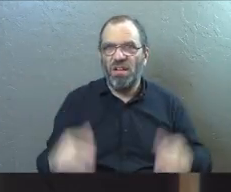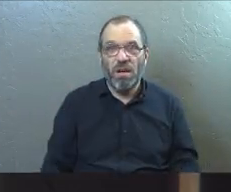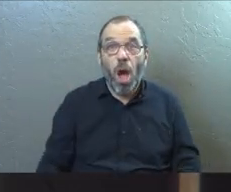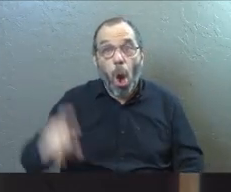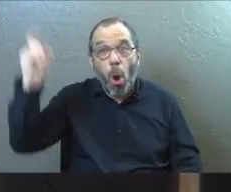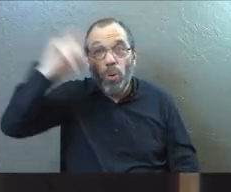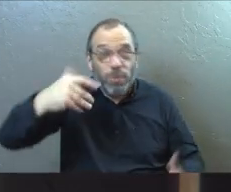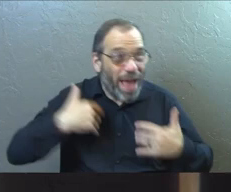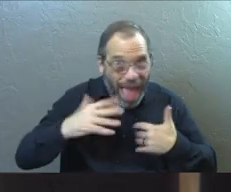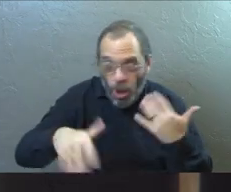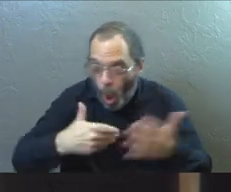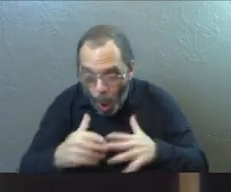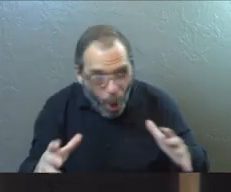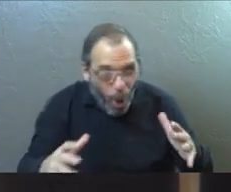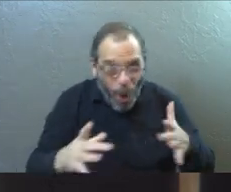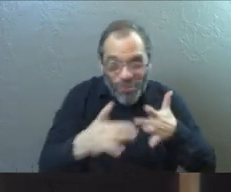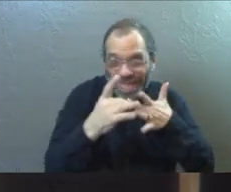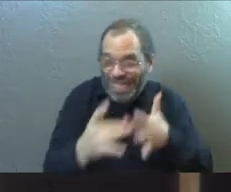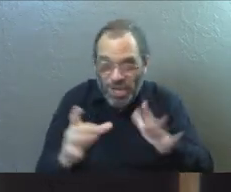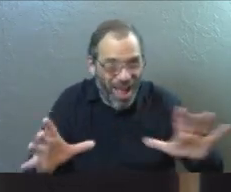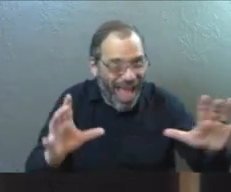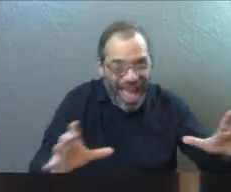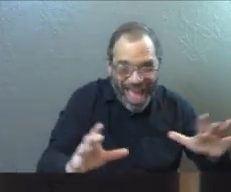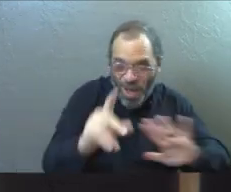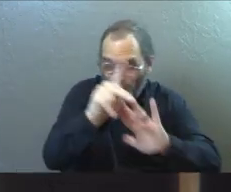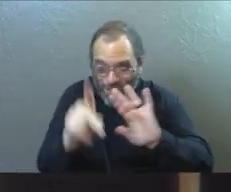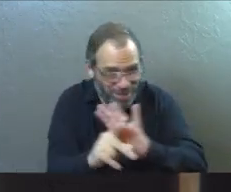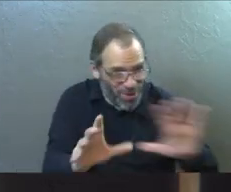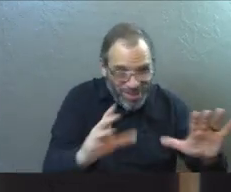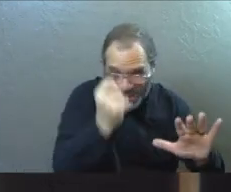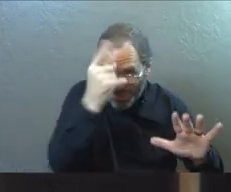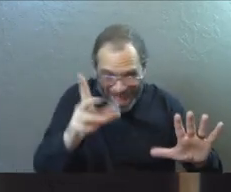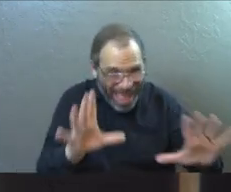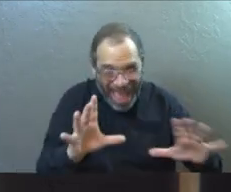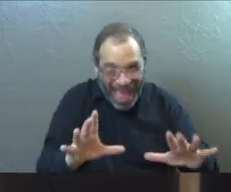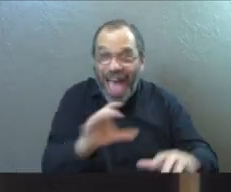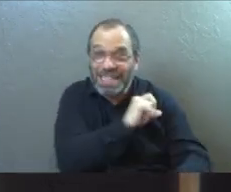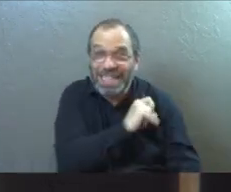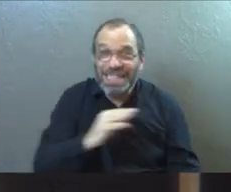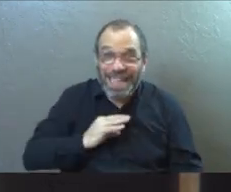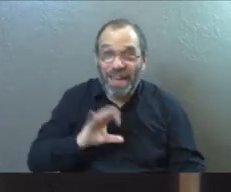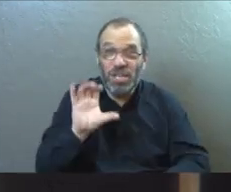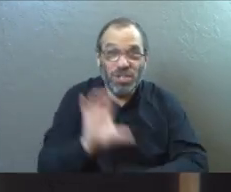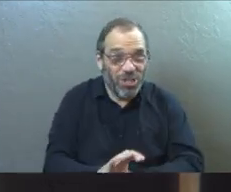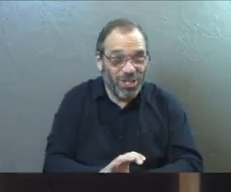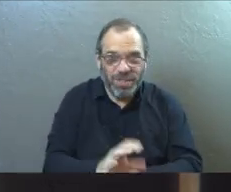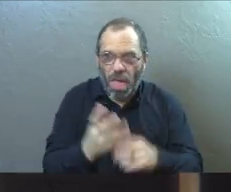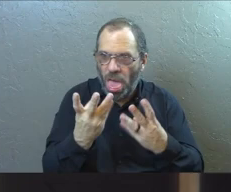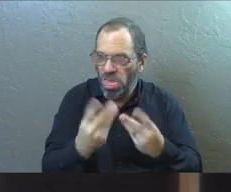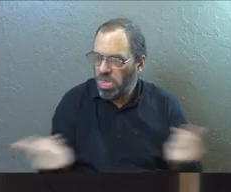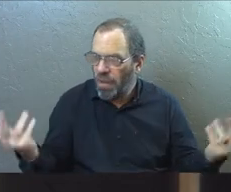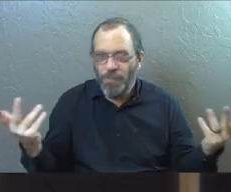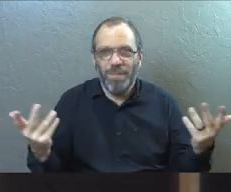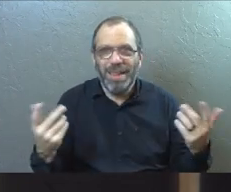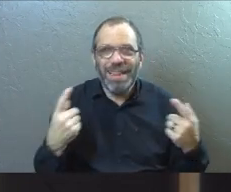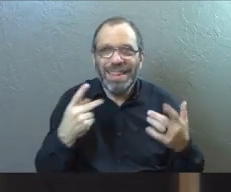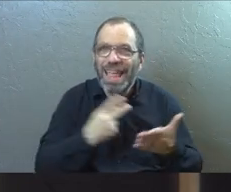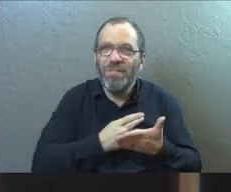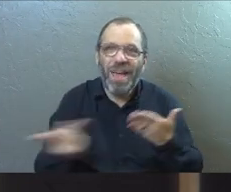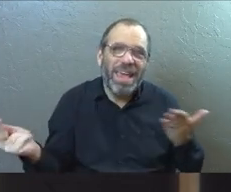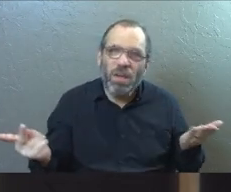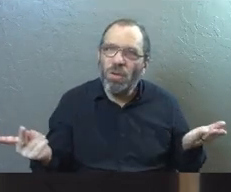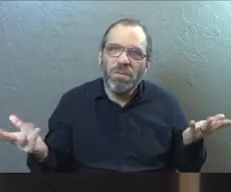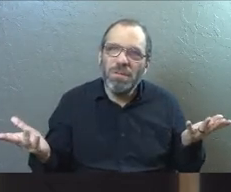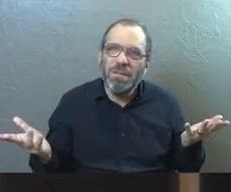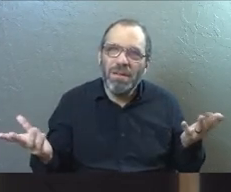All the wisdom that we had and all the leadership principles that we understood as a staff, they all went out the window because none of them worked there.